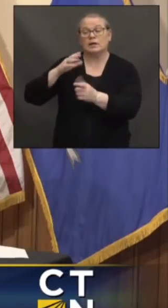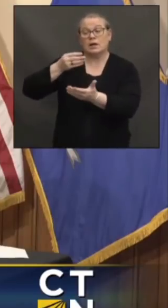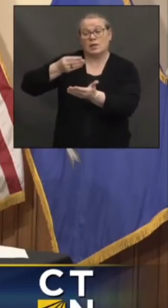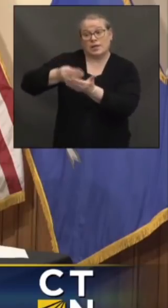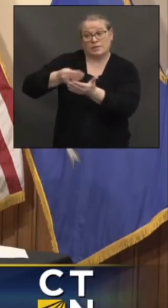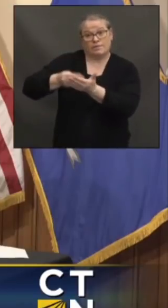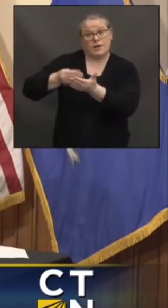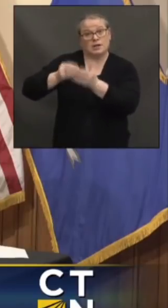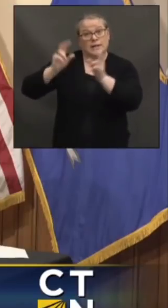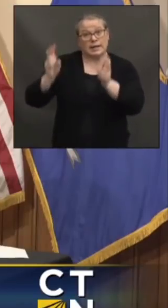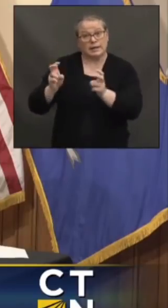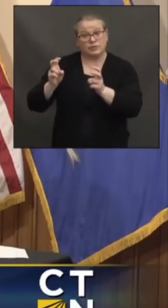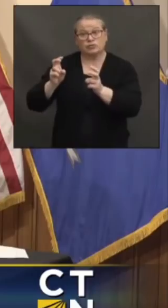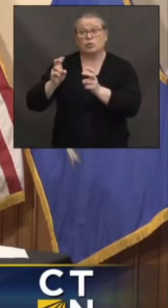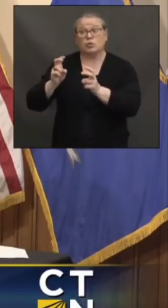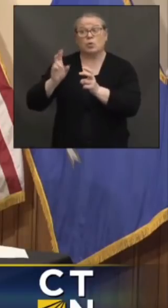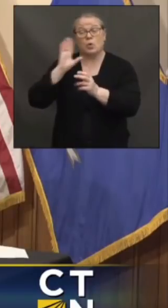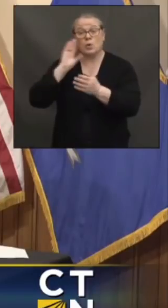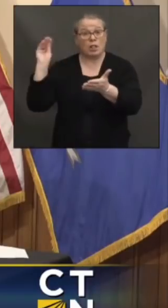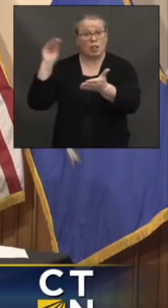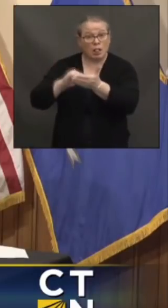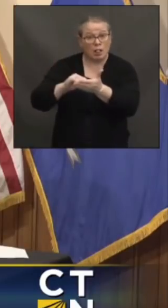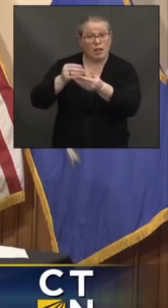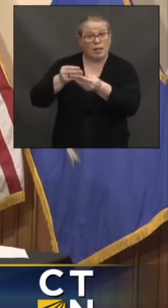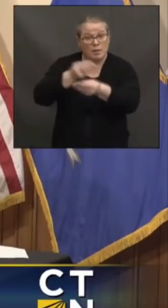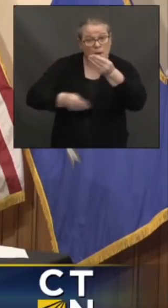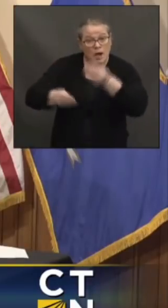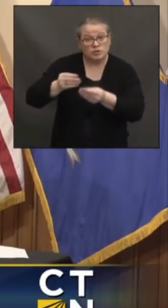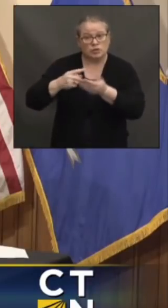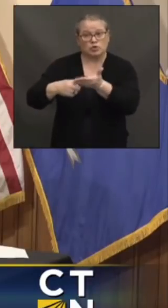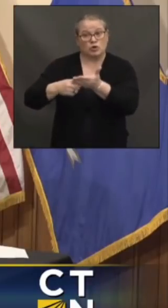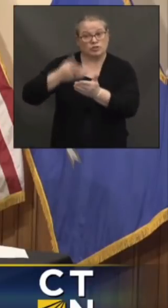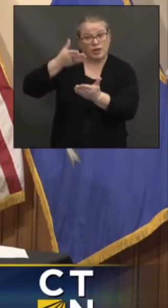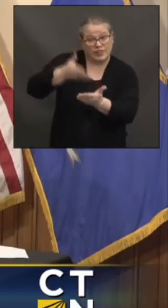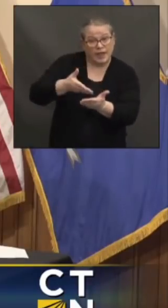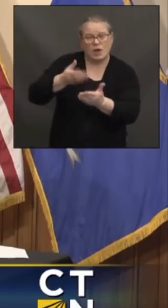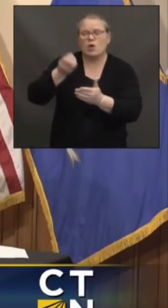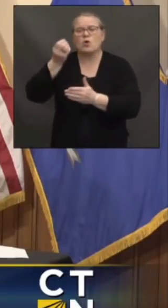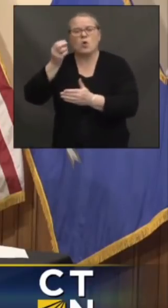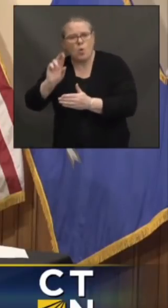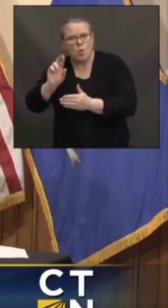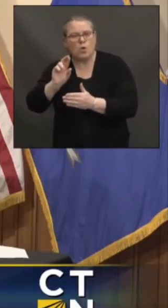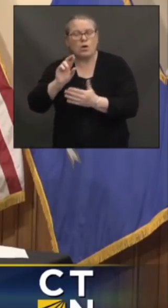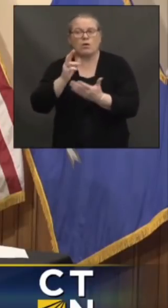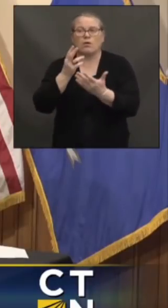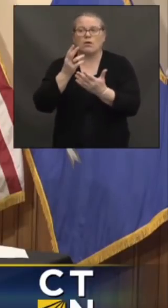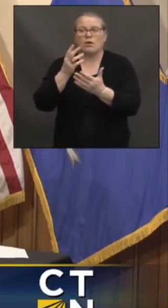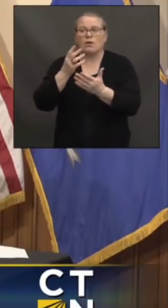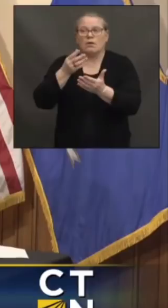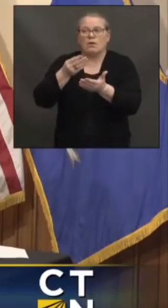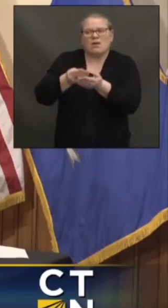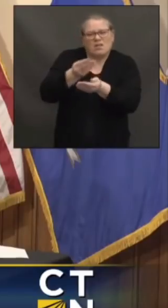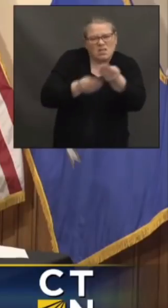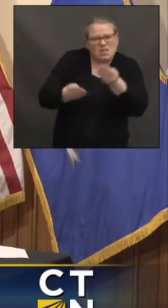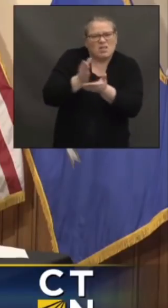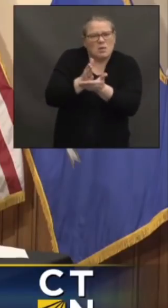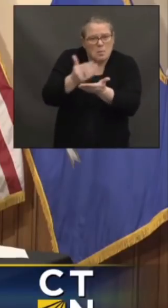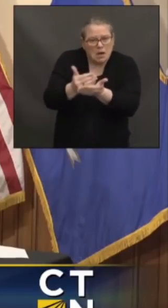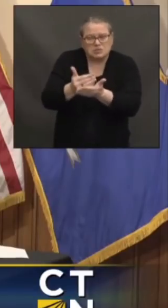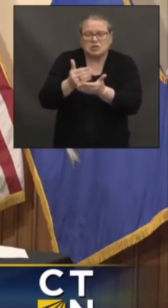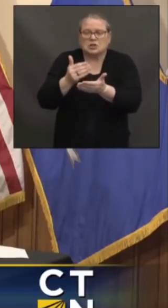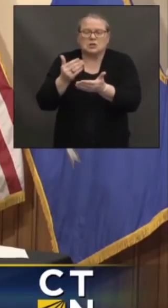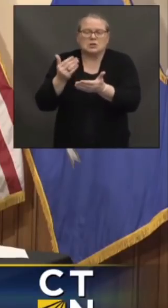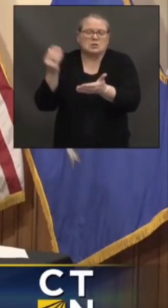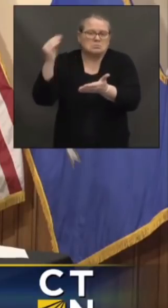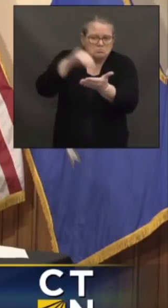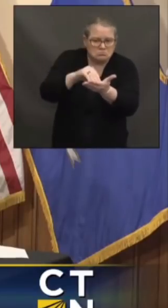we can negotiate it there? Or were you saying we can negotiate stuff in the budget, but if there's anything in the future, the